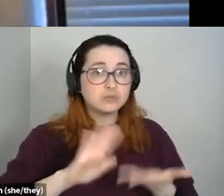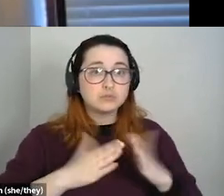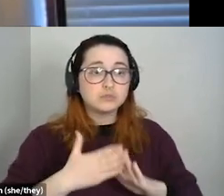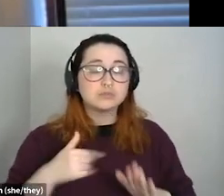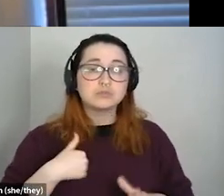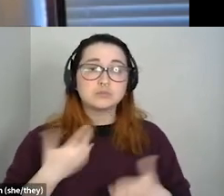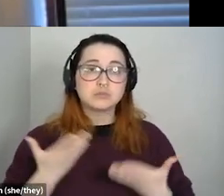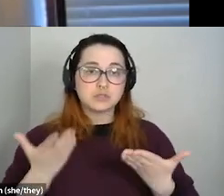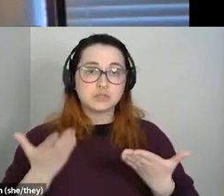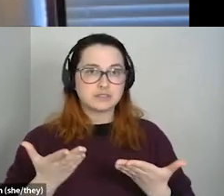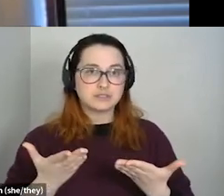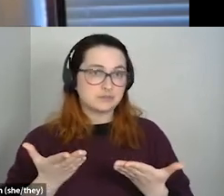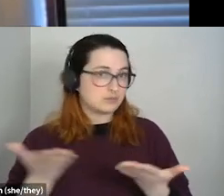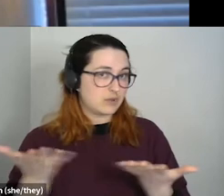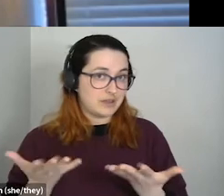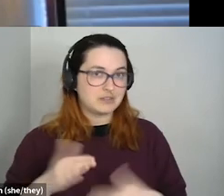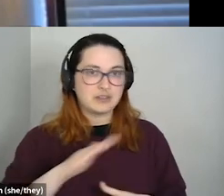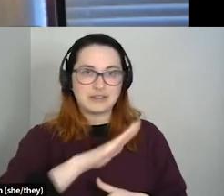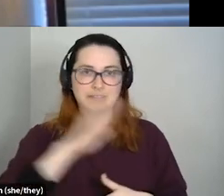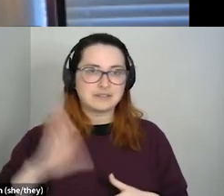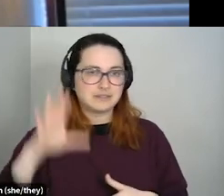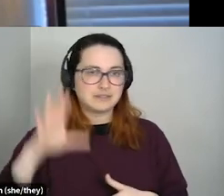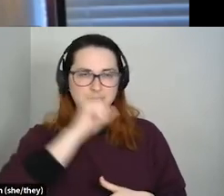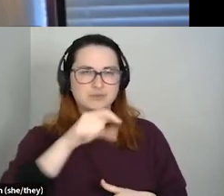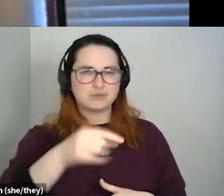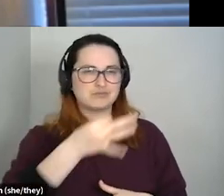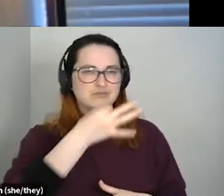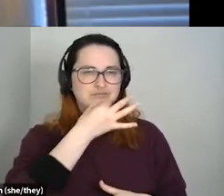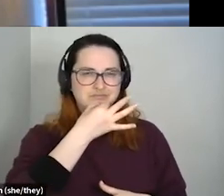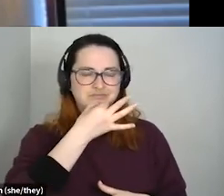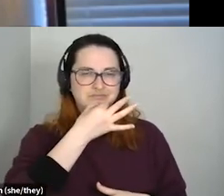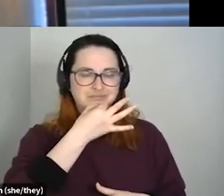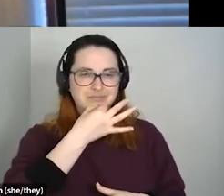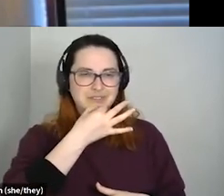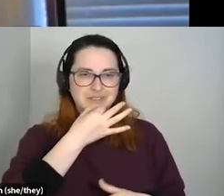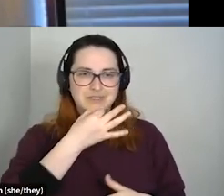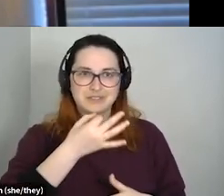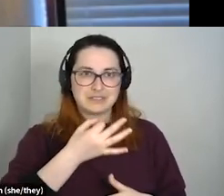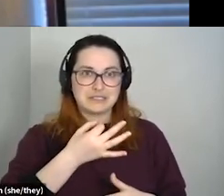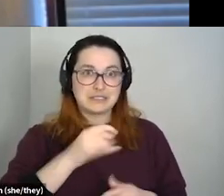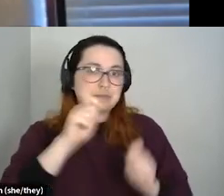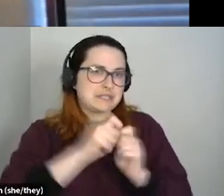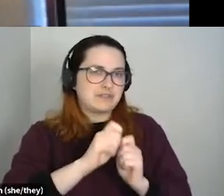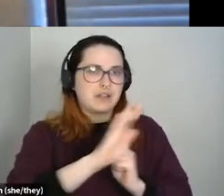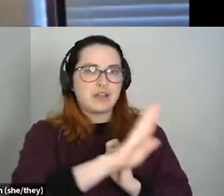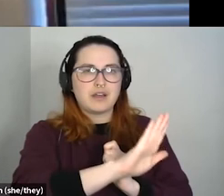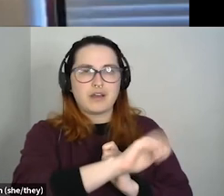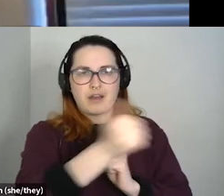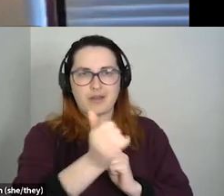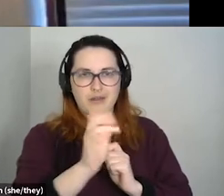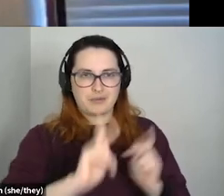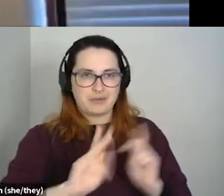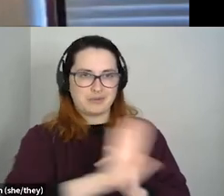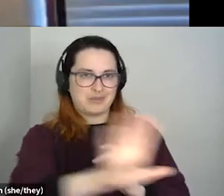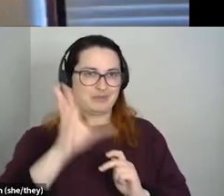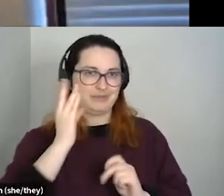assume that you're an expert on anything, especially like on other people's experiences. So like,